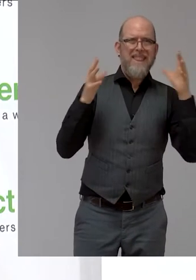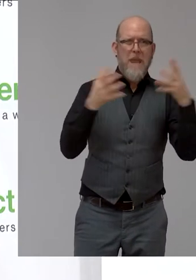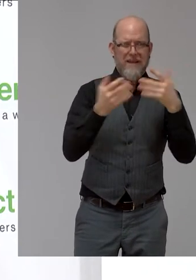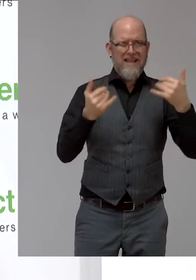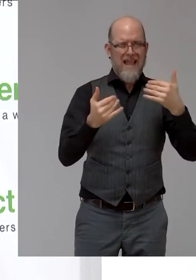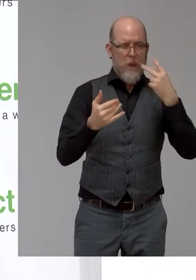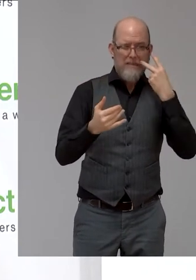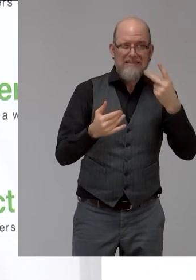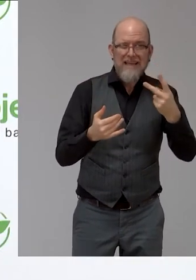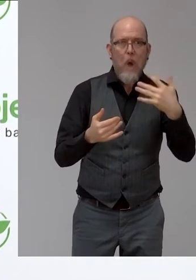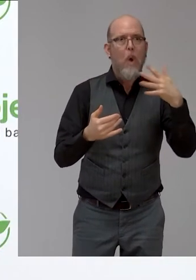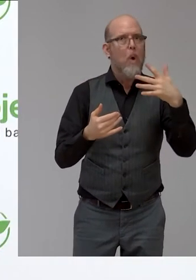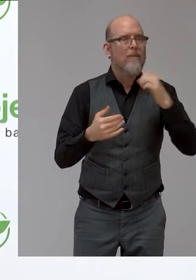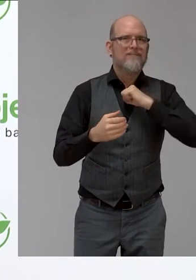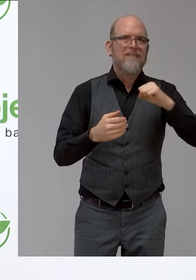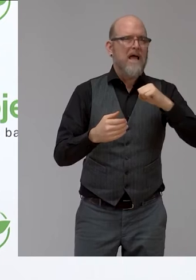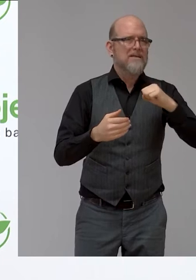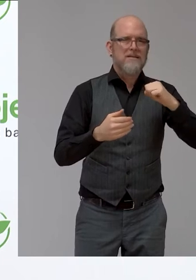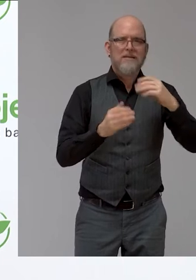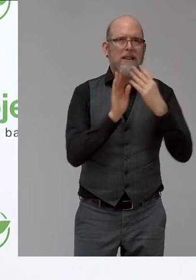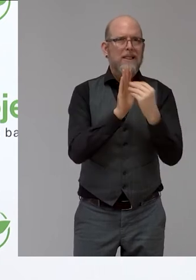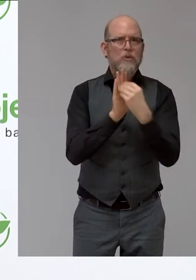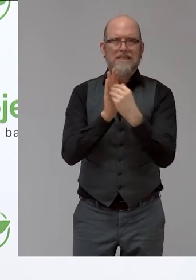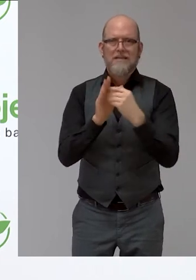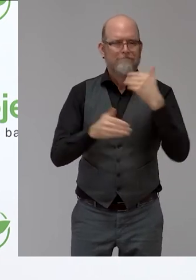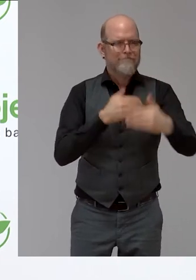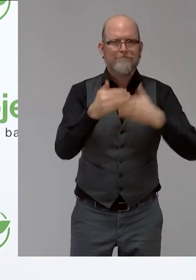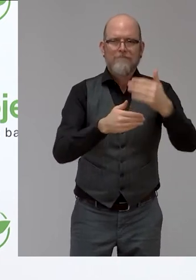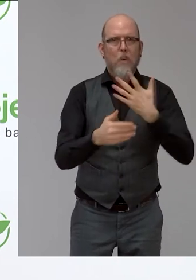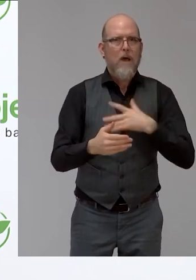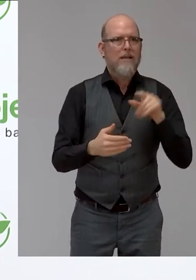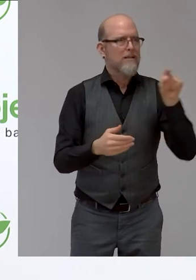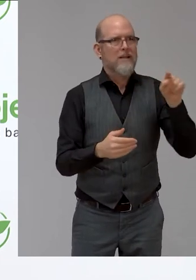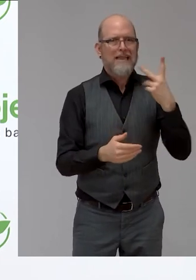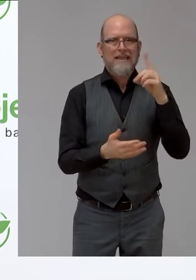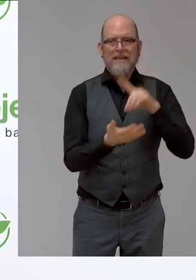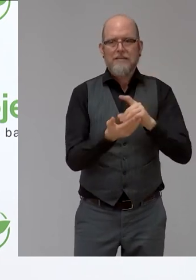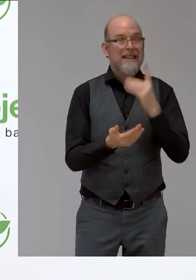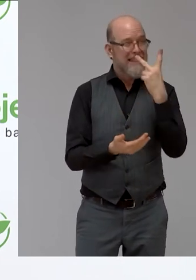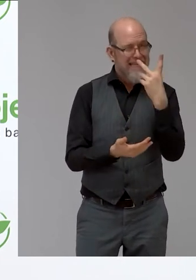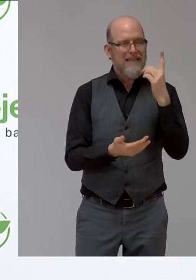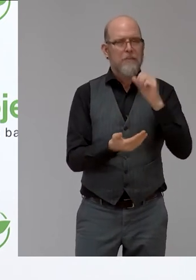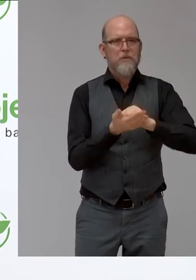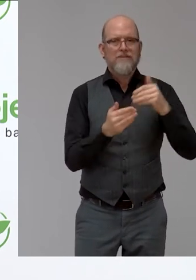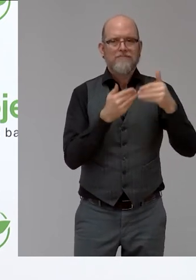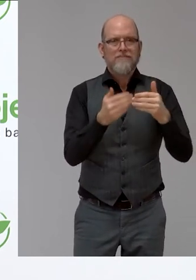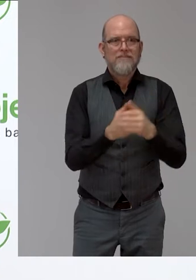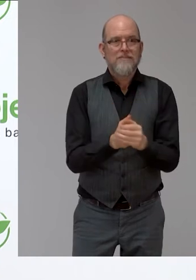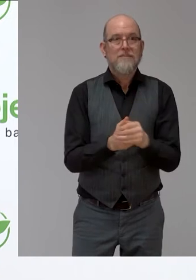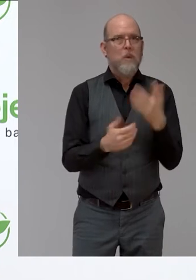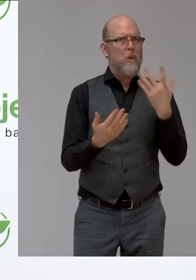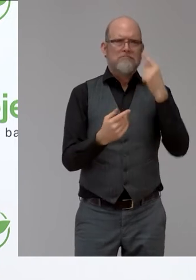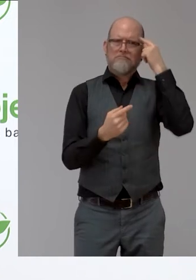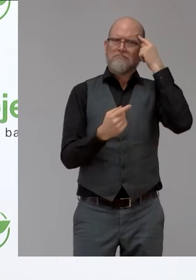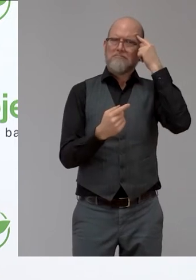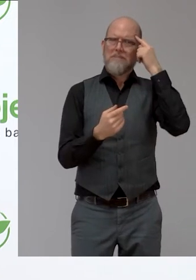Let us now look at what this all means for assistive technologies. We will show you video summaries of five solutions that